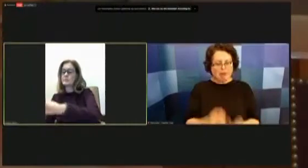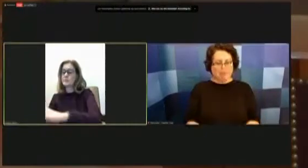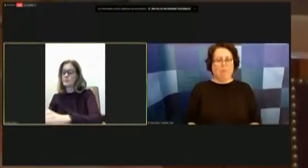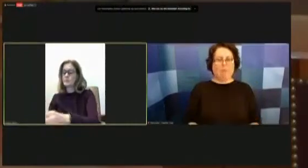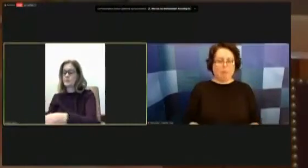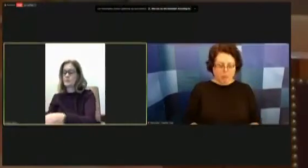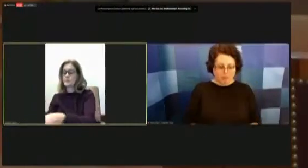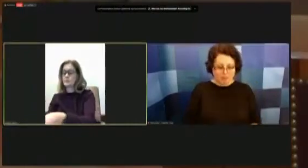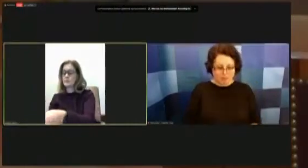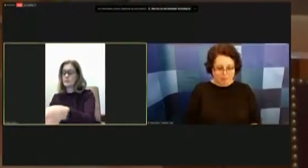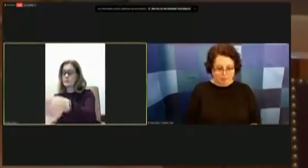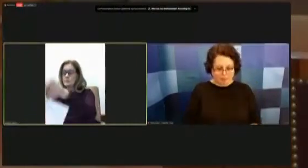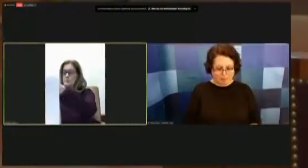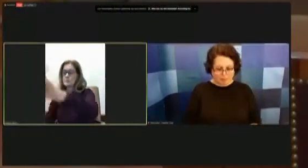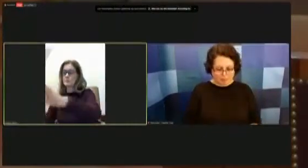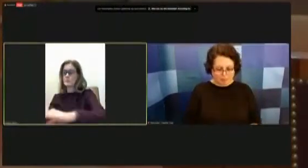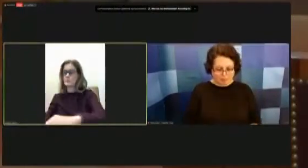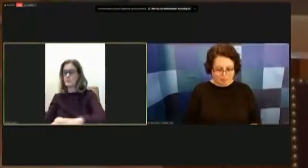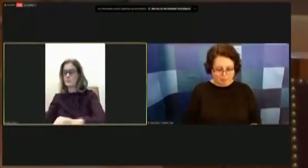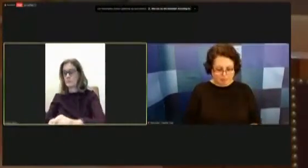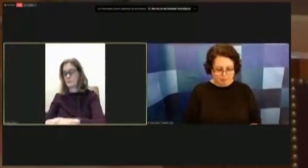do you um